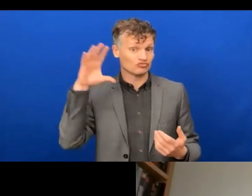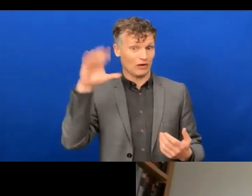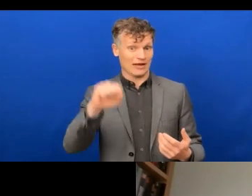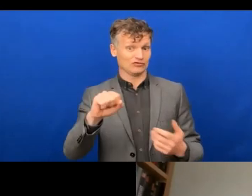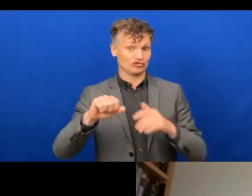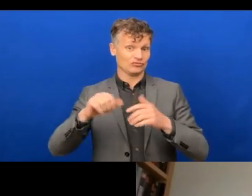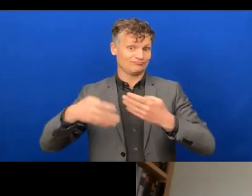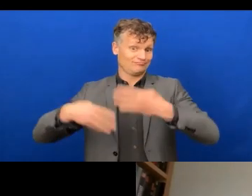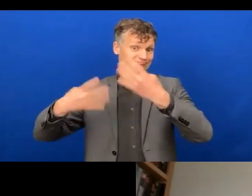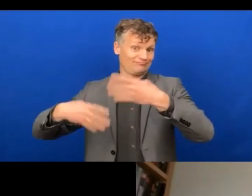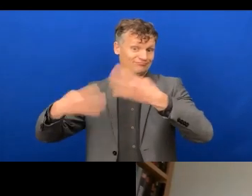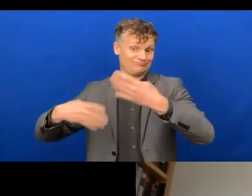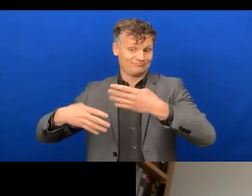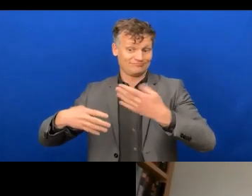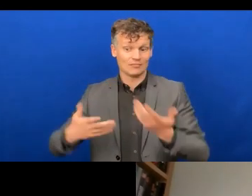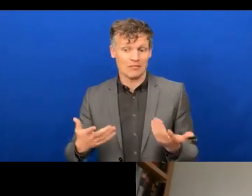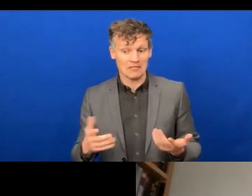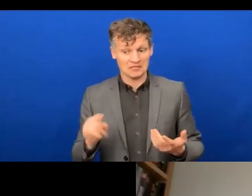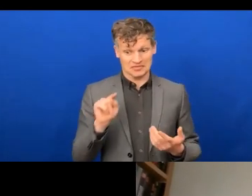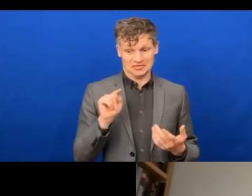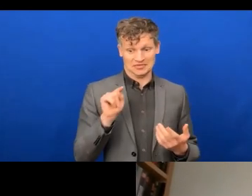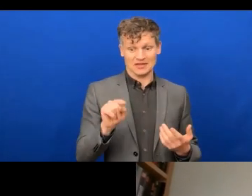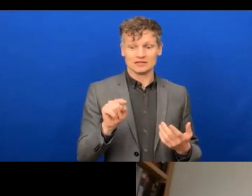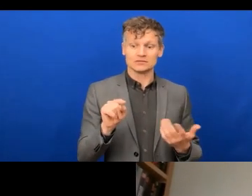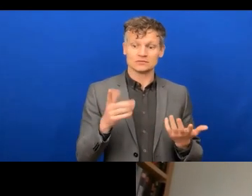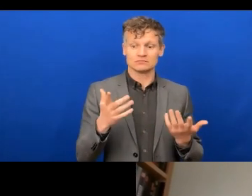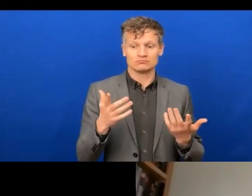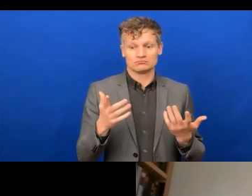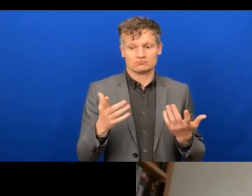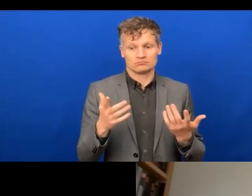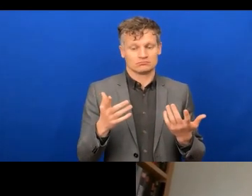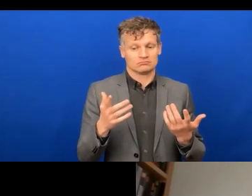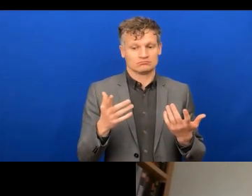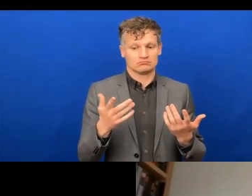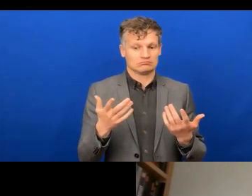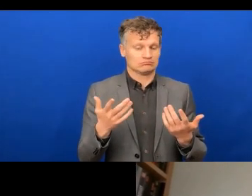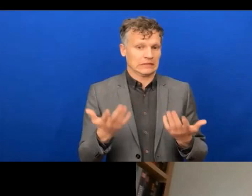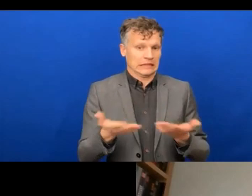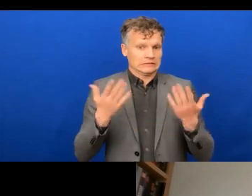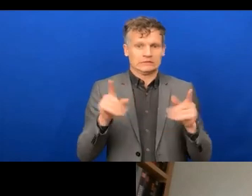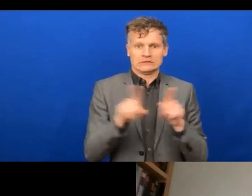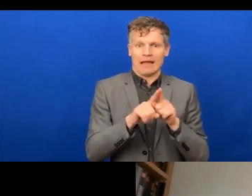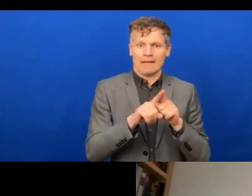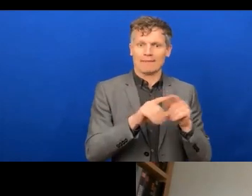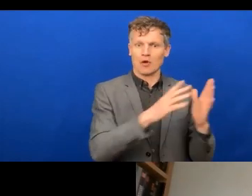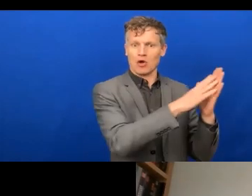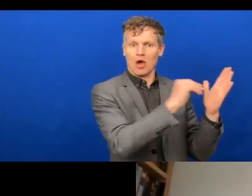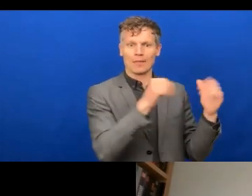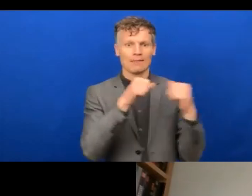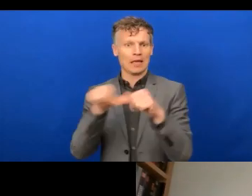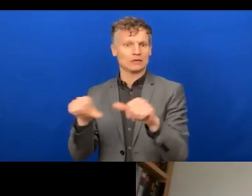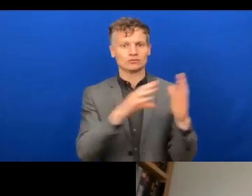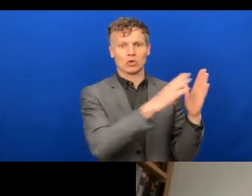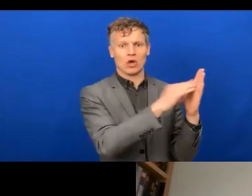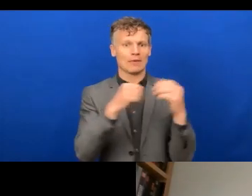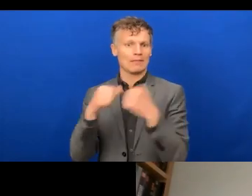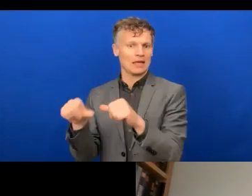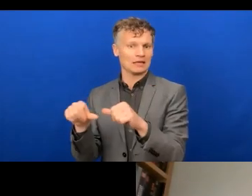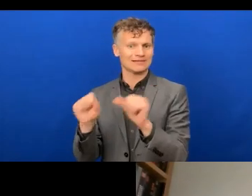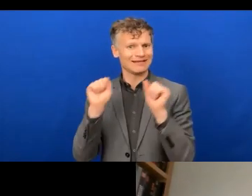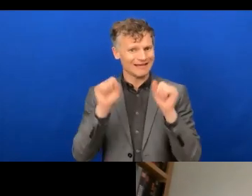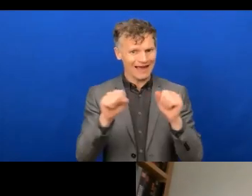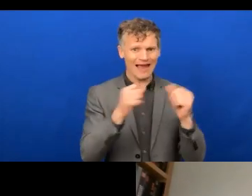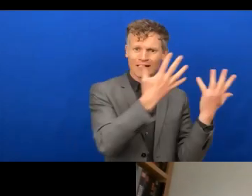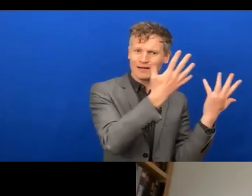they've probably got data loss protection software, which can interfere with the assistive tech. So there's a whole piece around